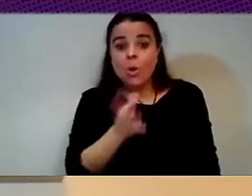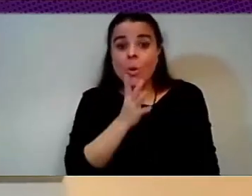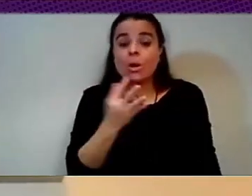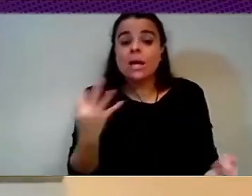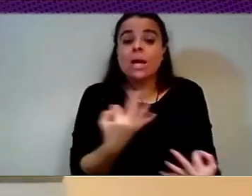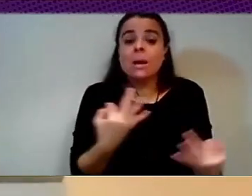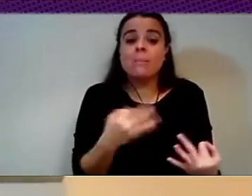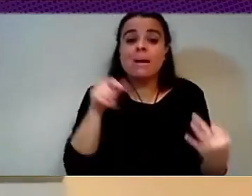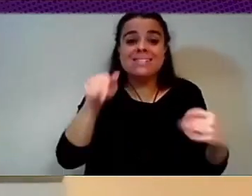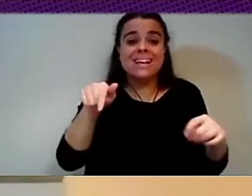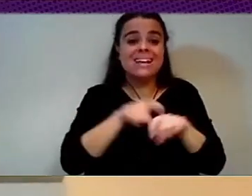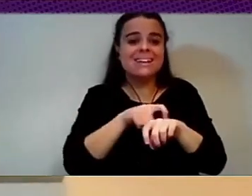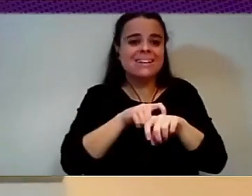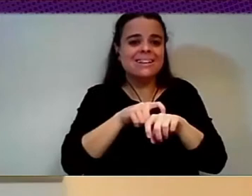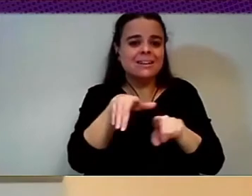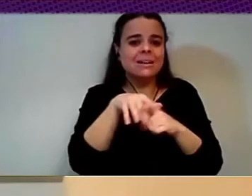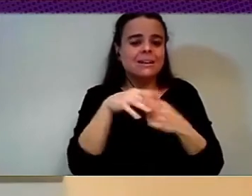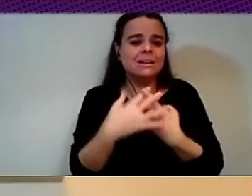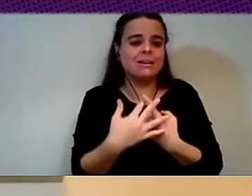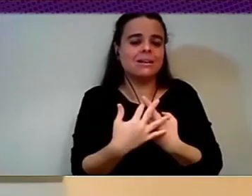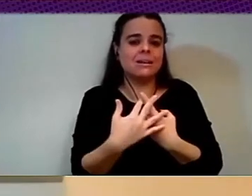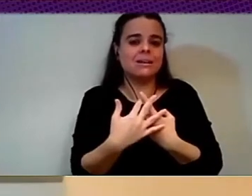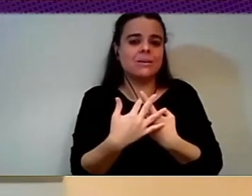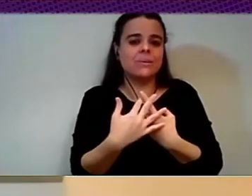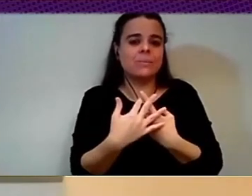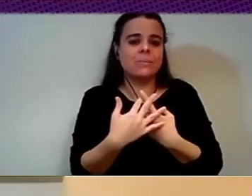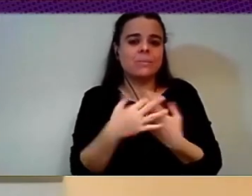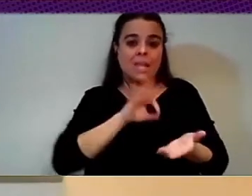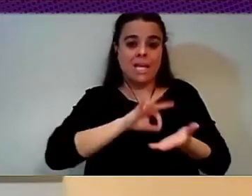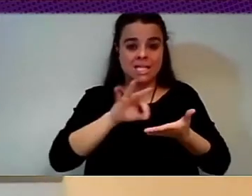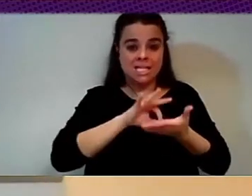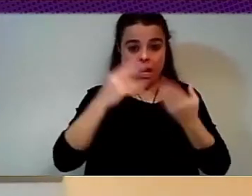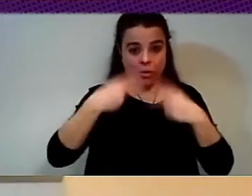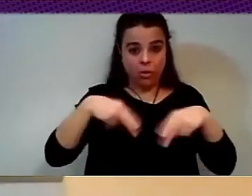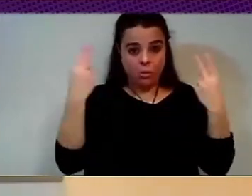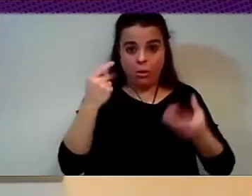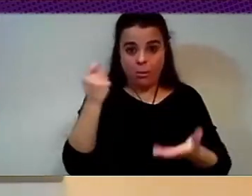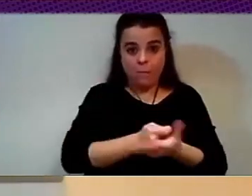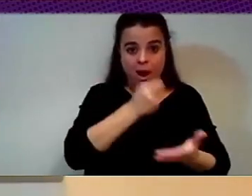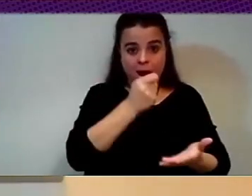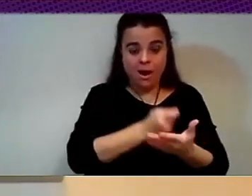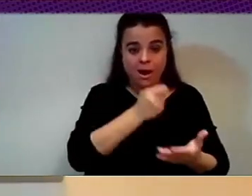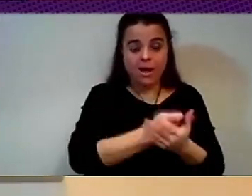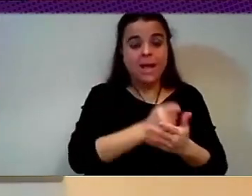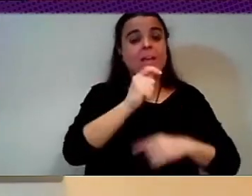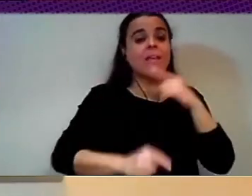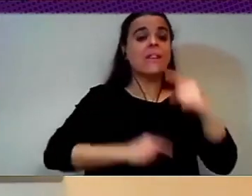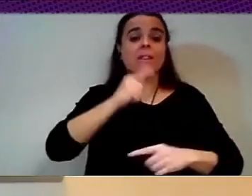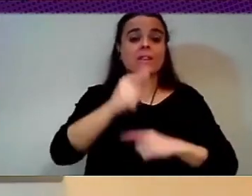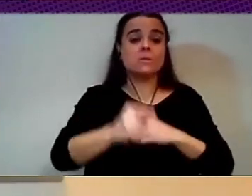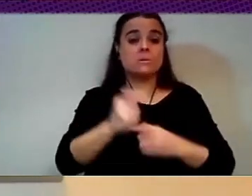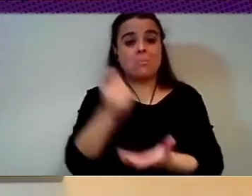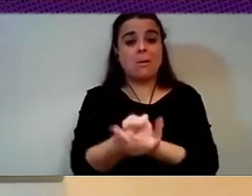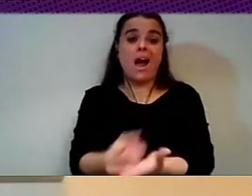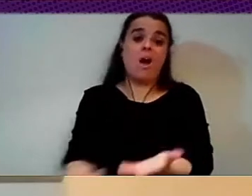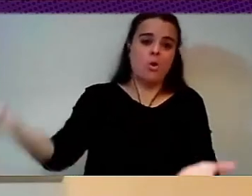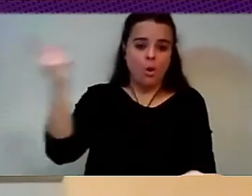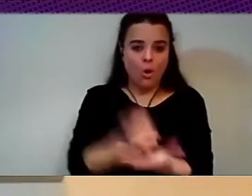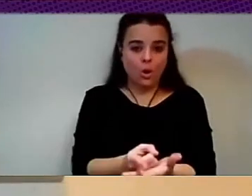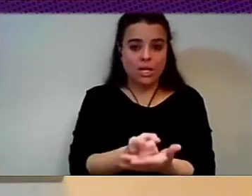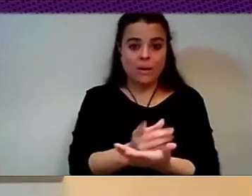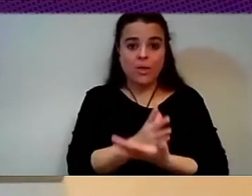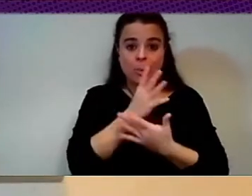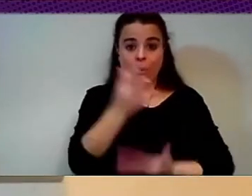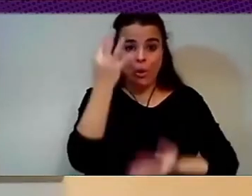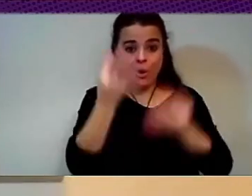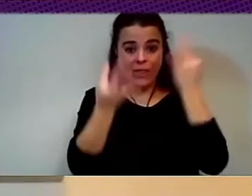case, we pay once for the public services, and then we pay twice giving our data to the big tech. Because as we